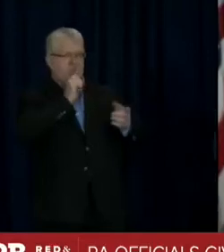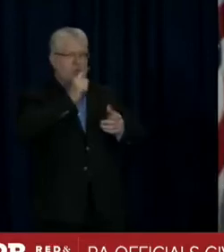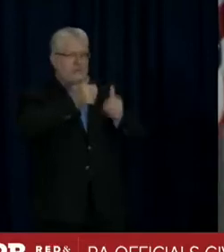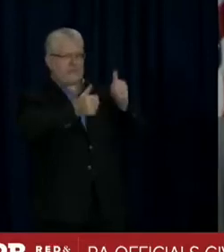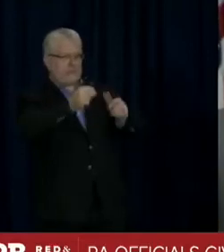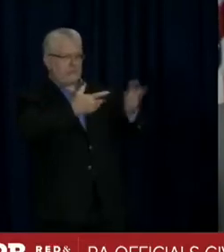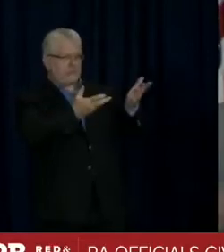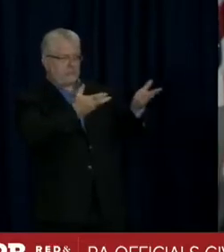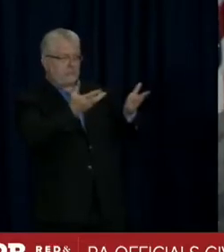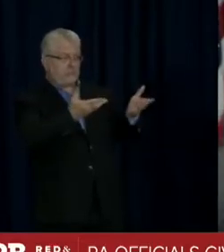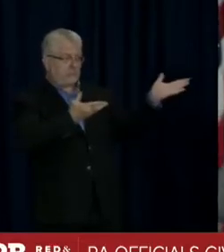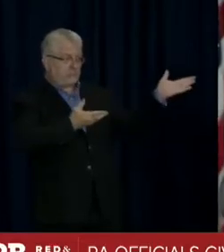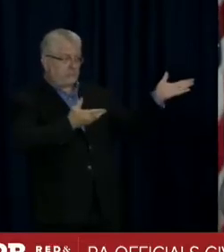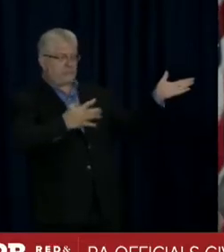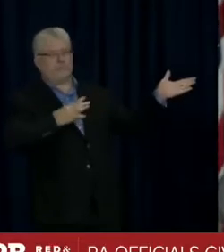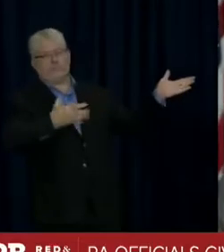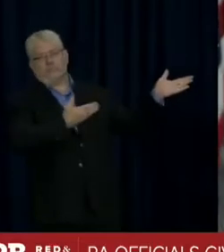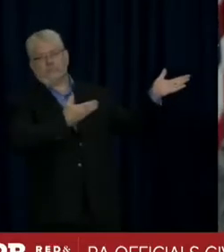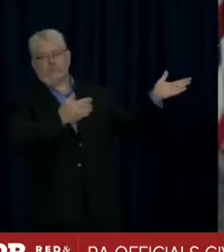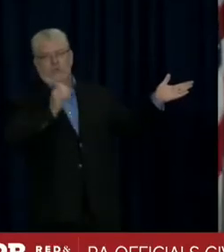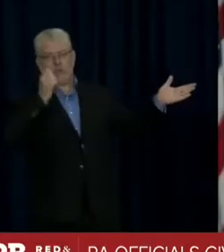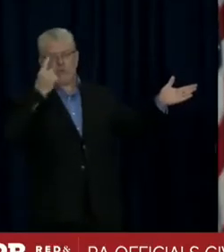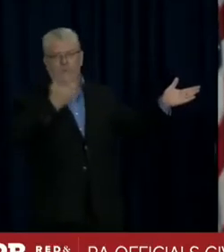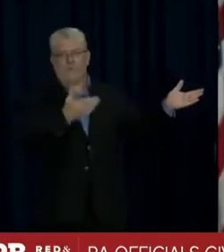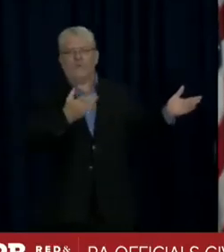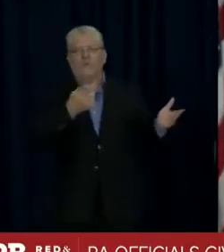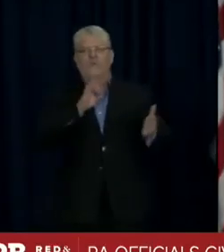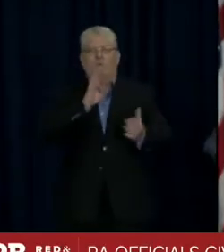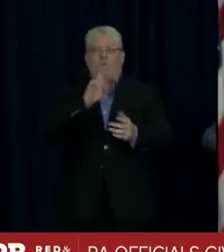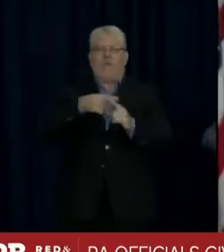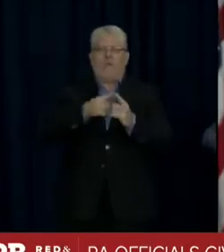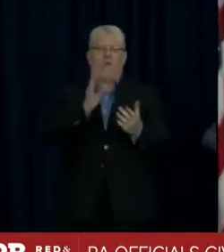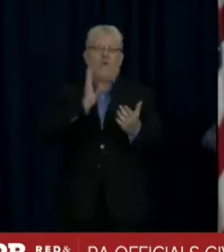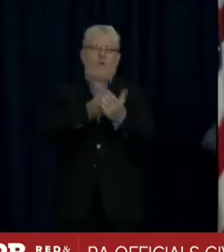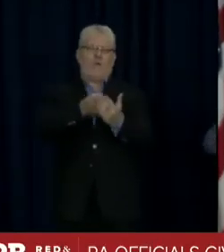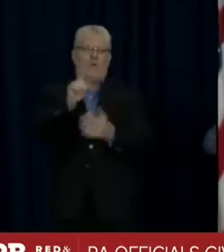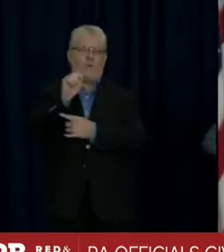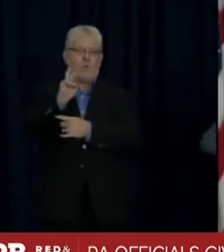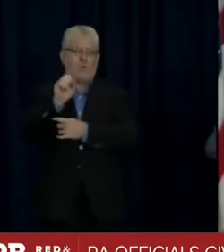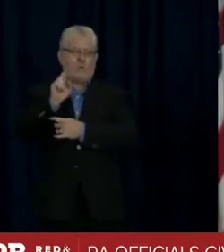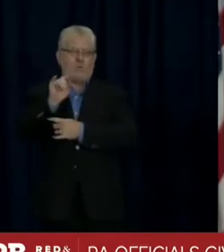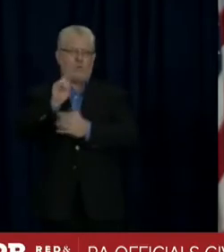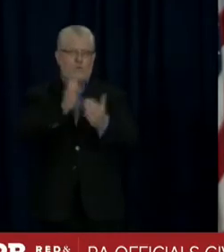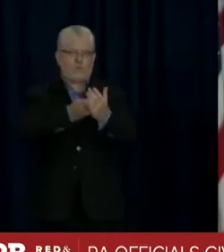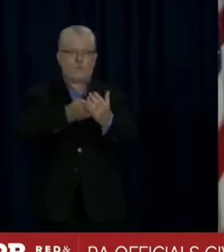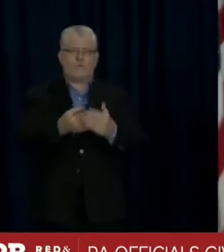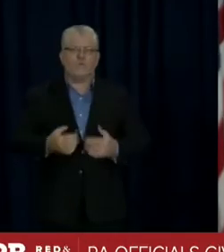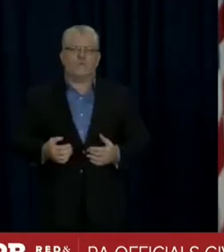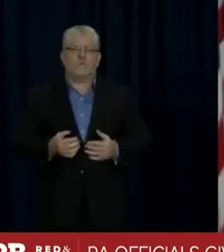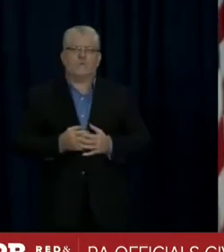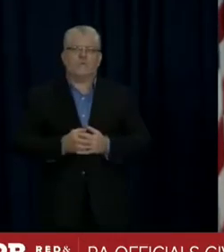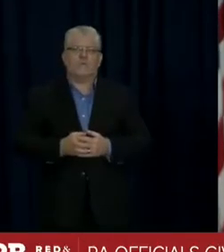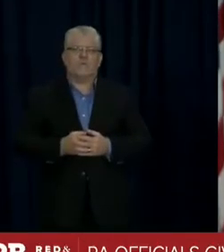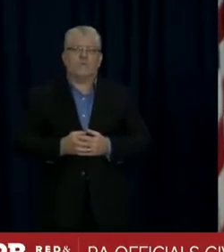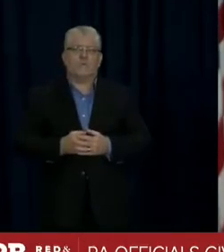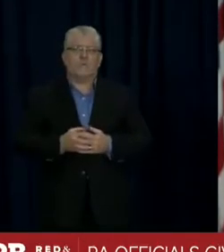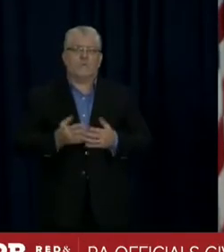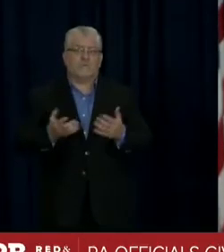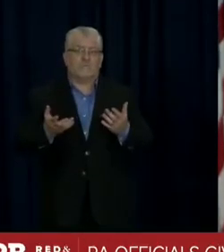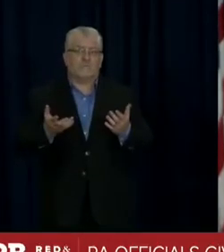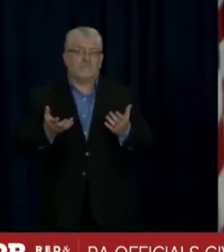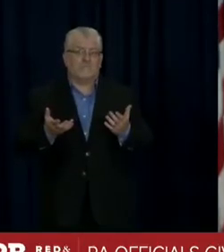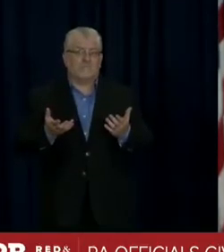With the lawsuits that you just described, Governor Wolf, I mean, is it likely that